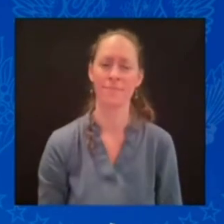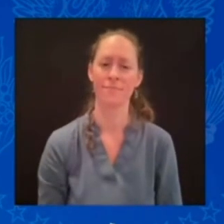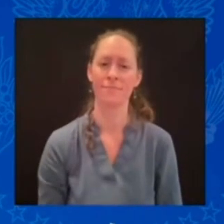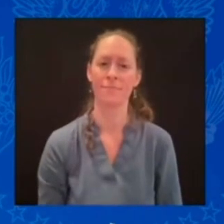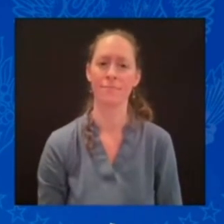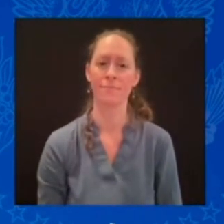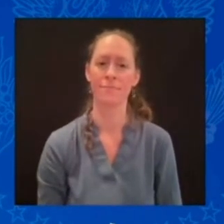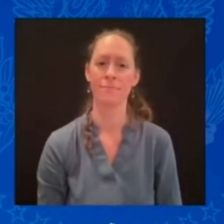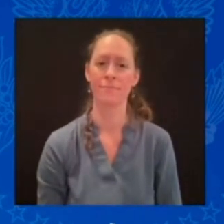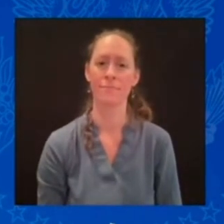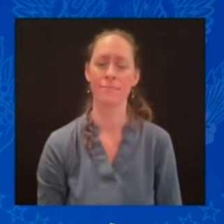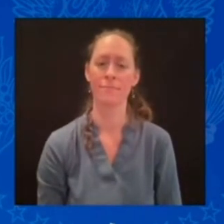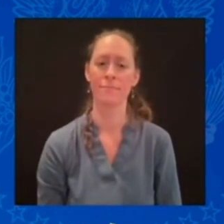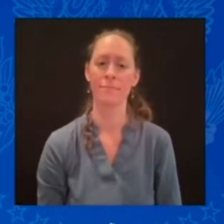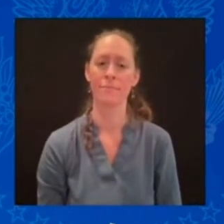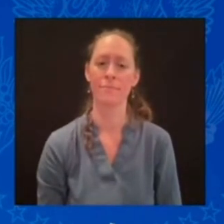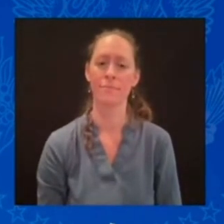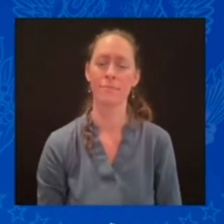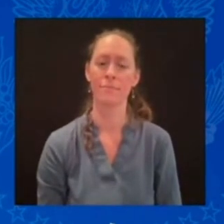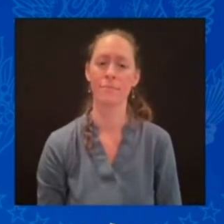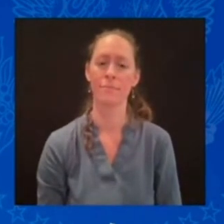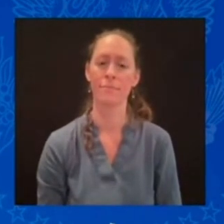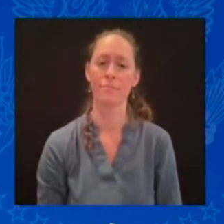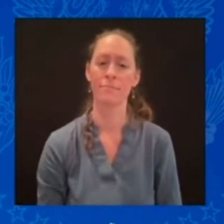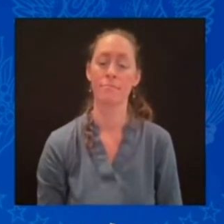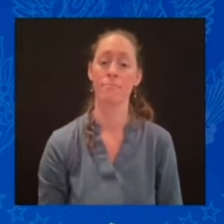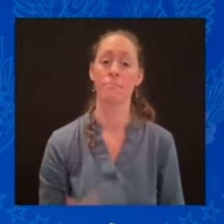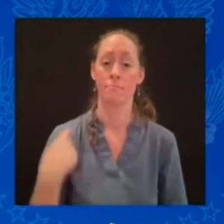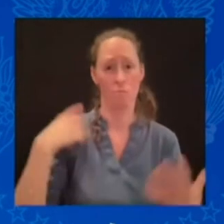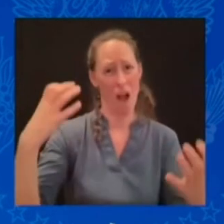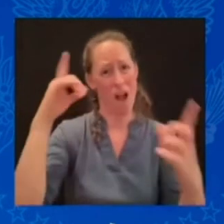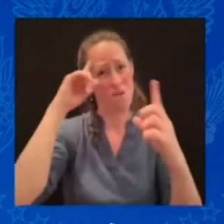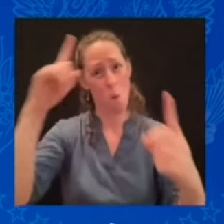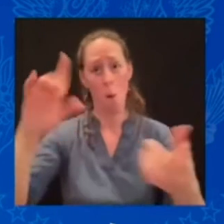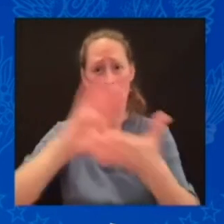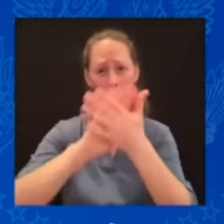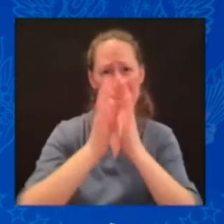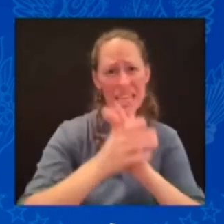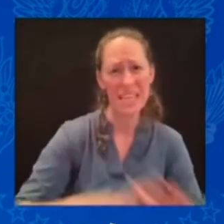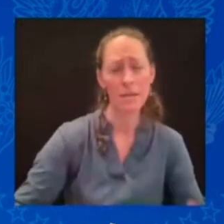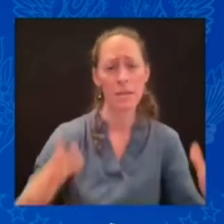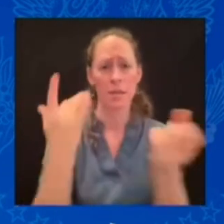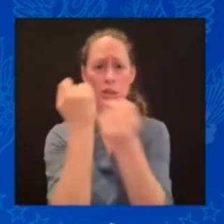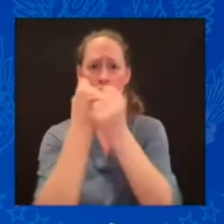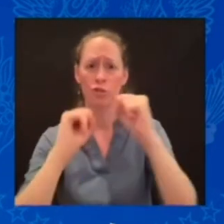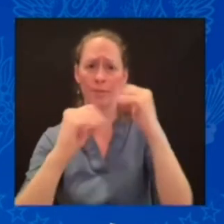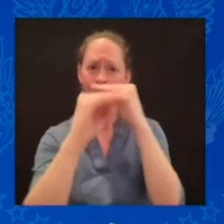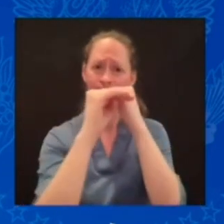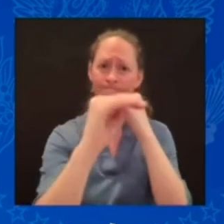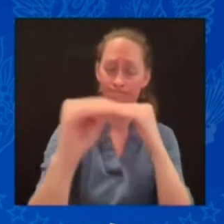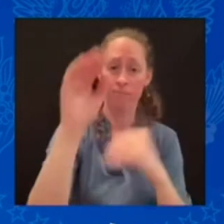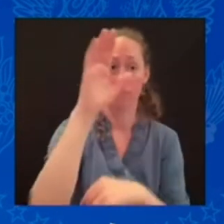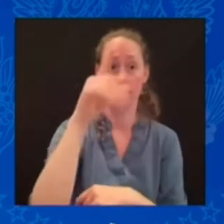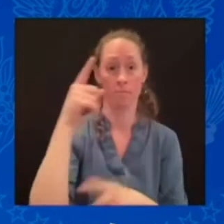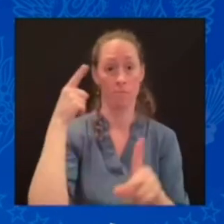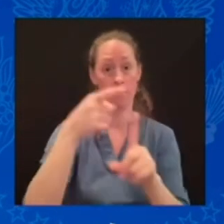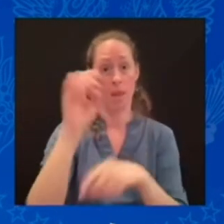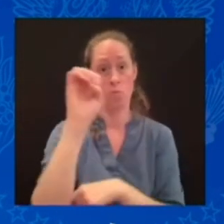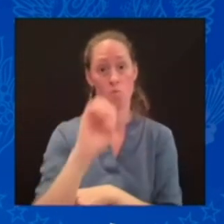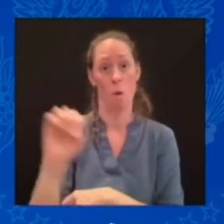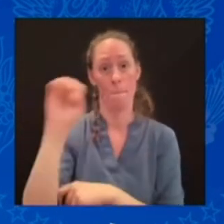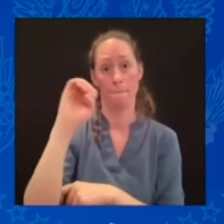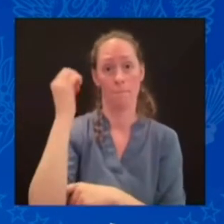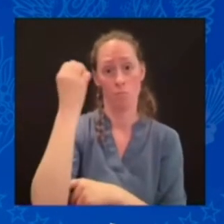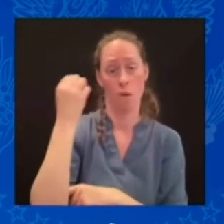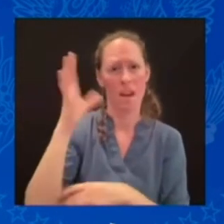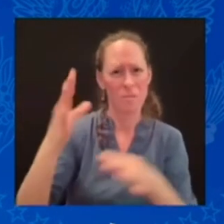is essential to US security and peace. The idea that there could be conflict in Europe among our friends and